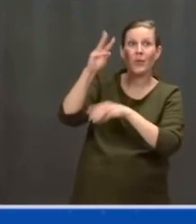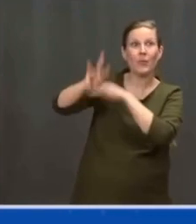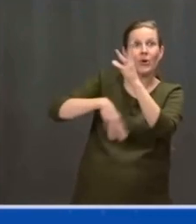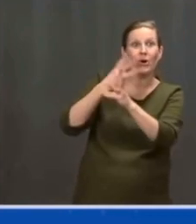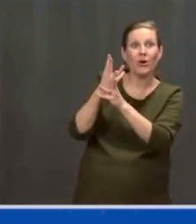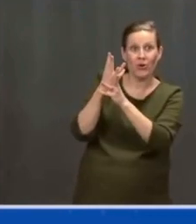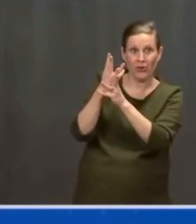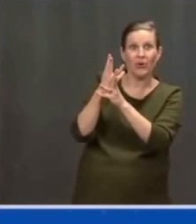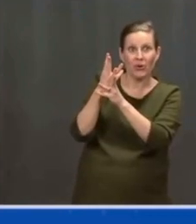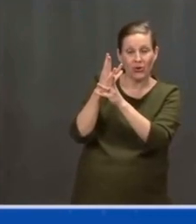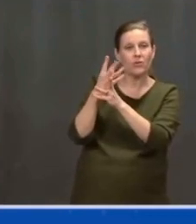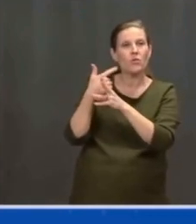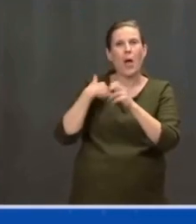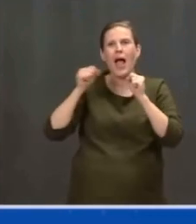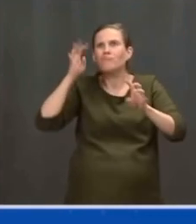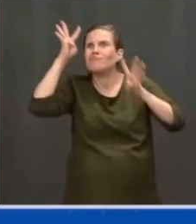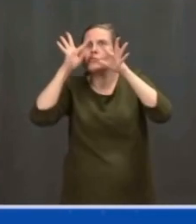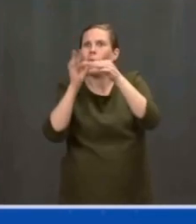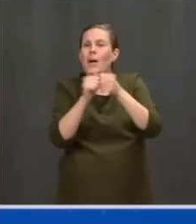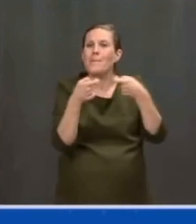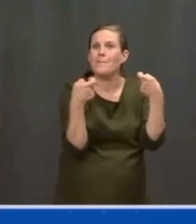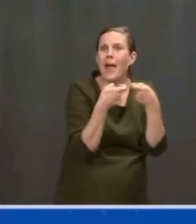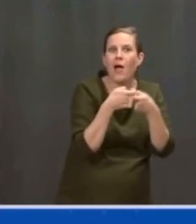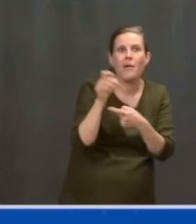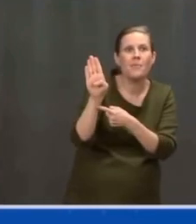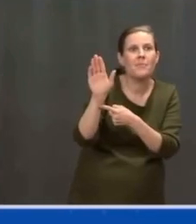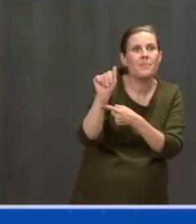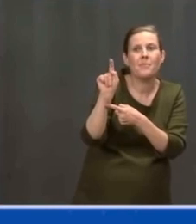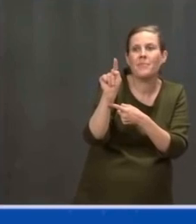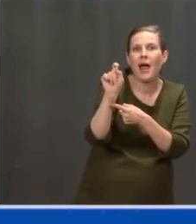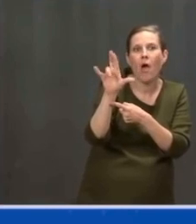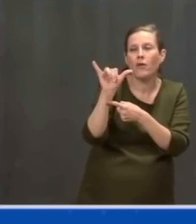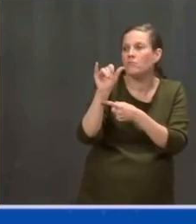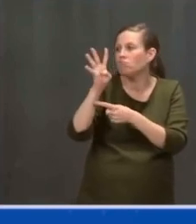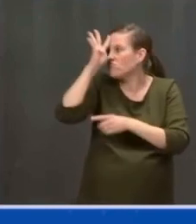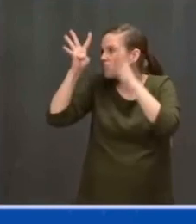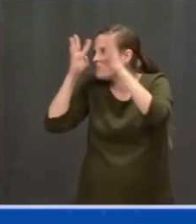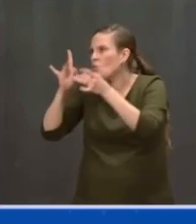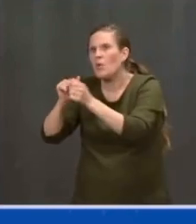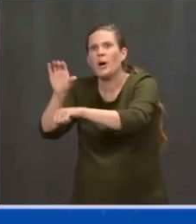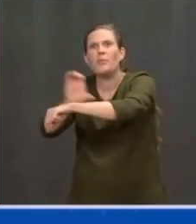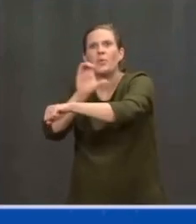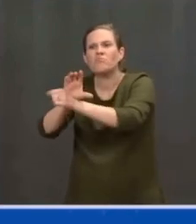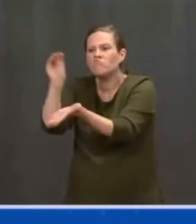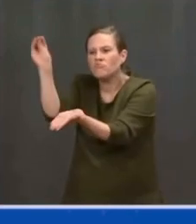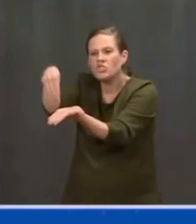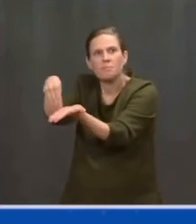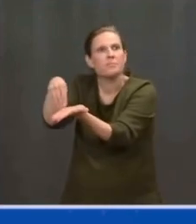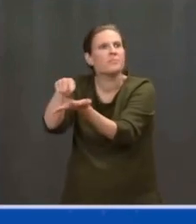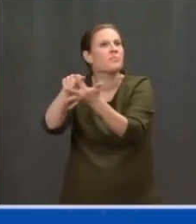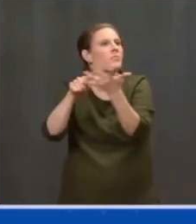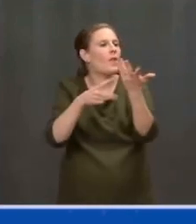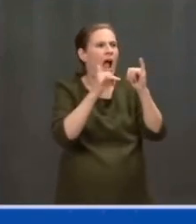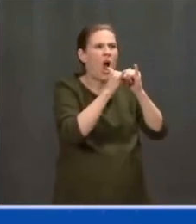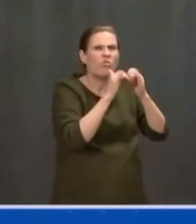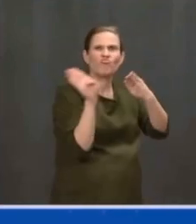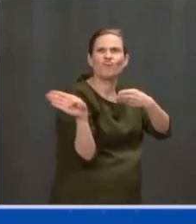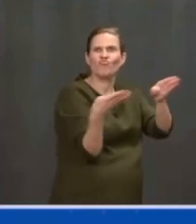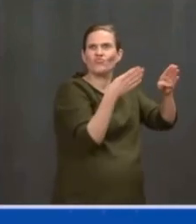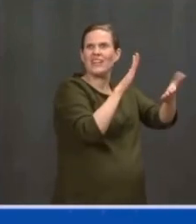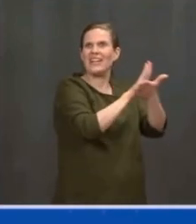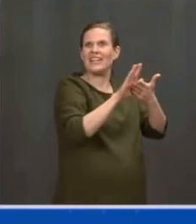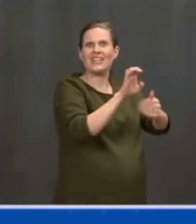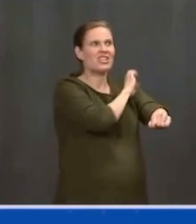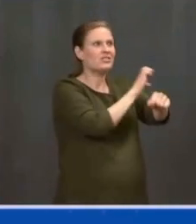computer chips, clean energy, the competition with China in particular. Critics say we shouldn't spend this money.